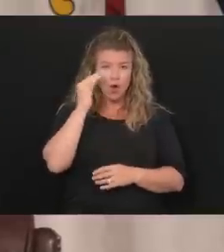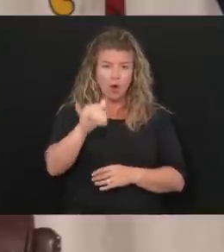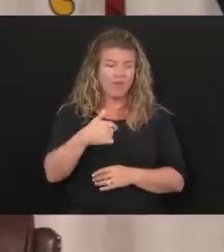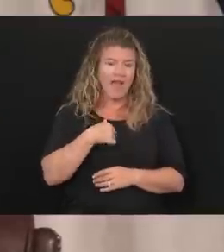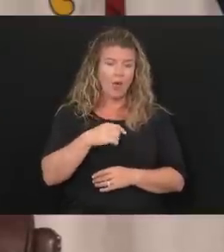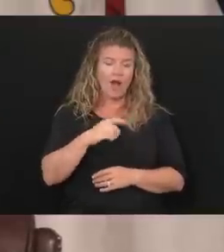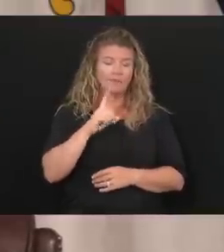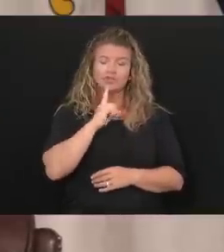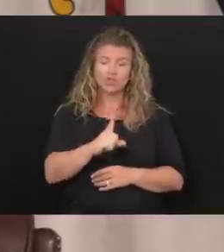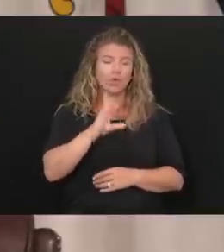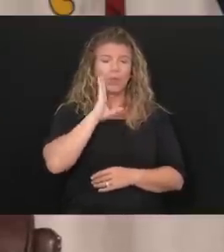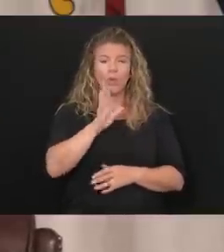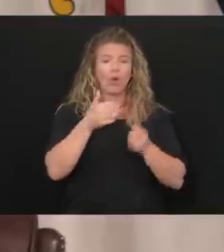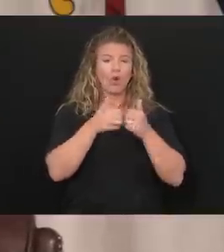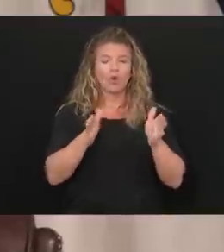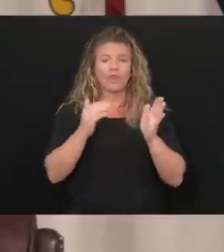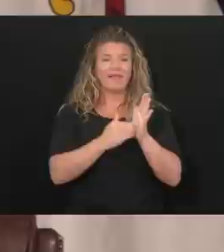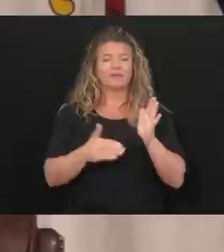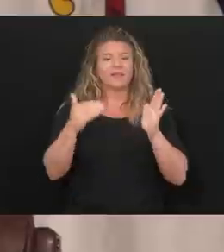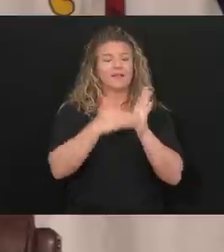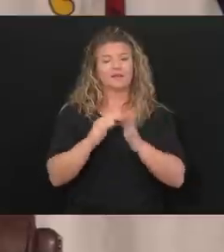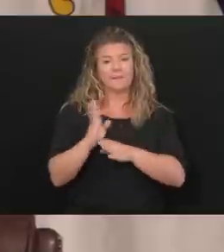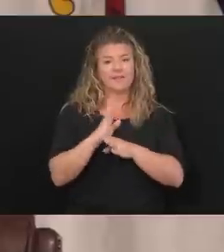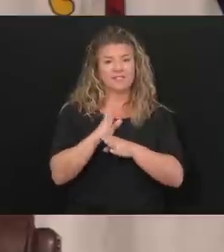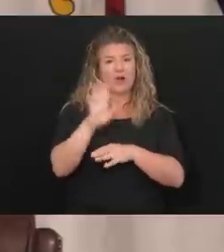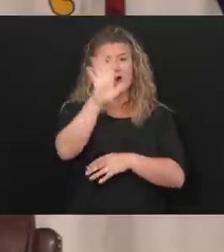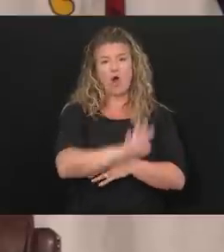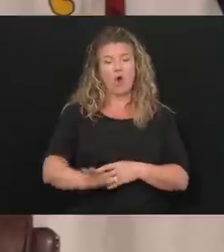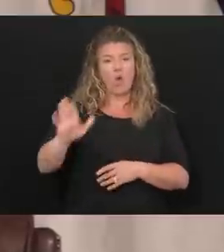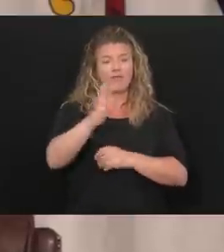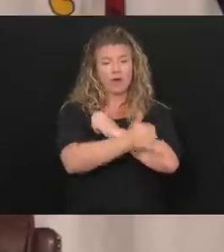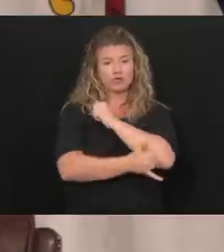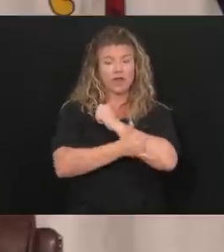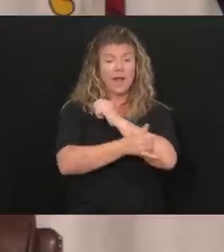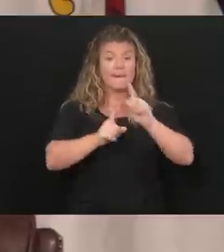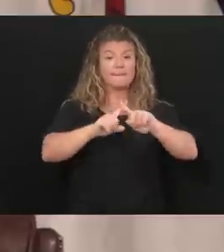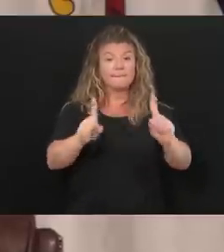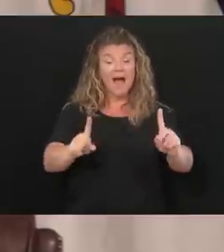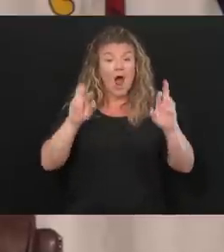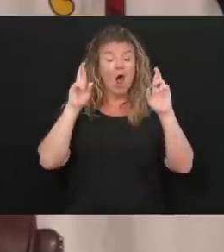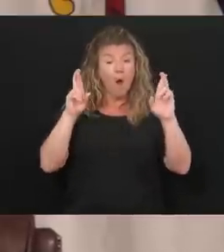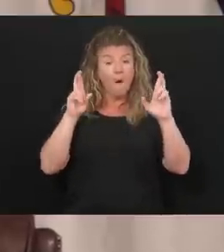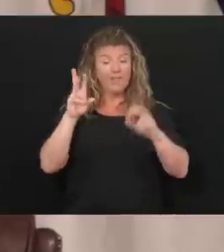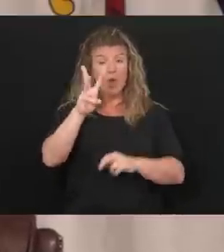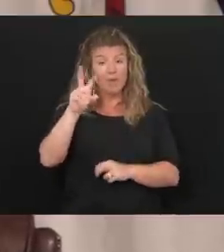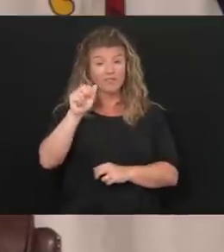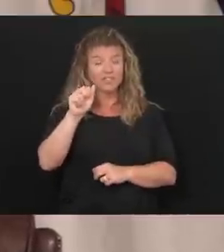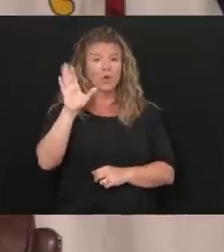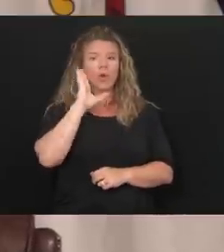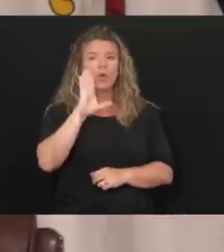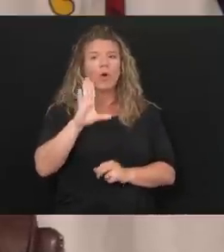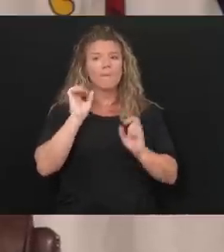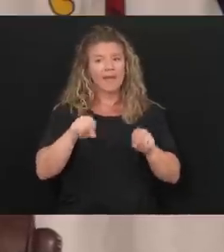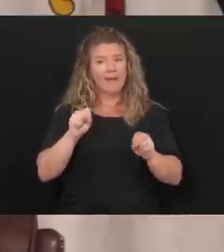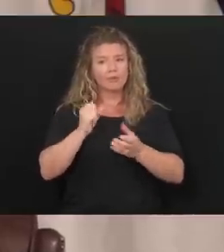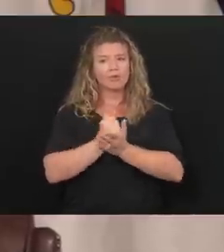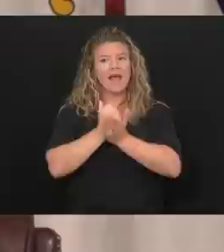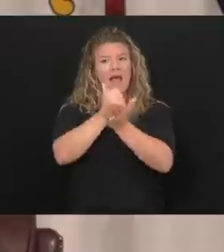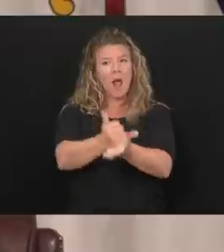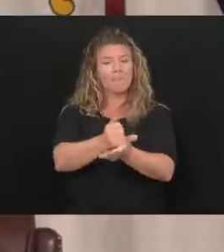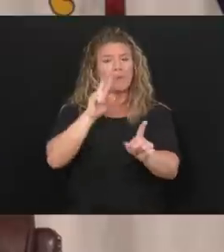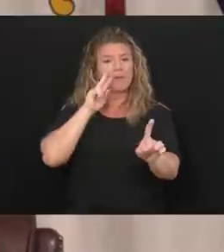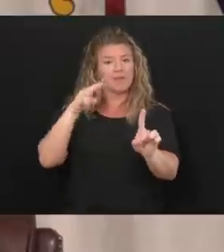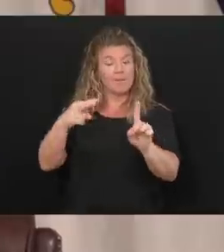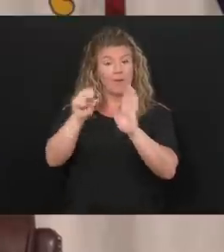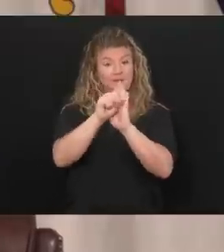sure we'll lose thousands of businesses across this country. But hopefully in West Virginia, we'll be able to help from the standpoint of the state.